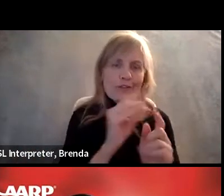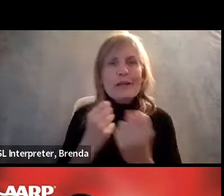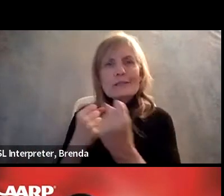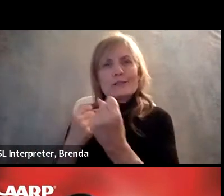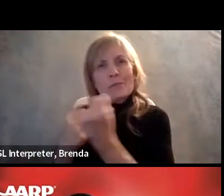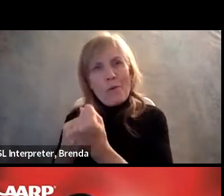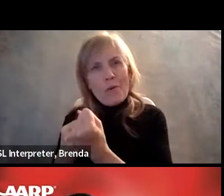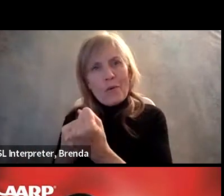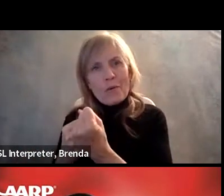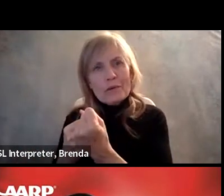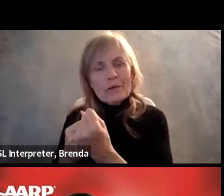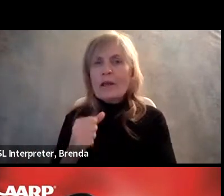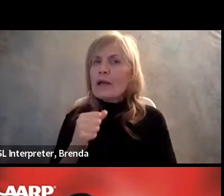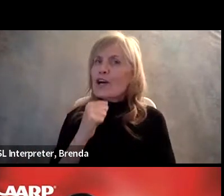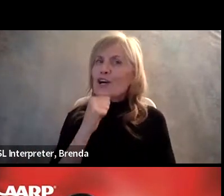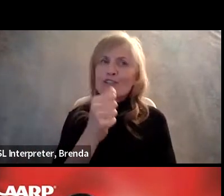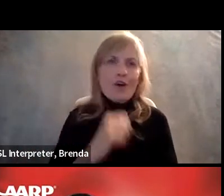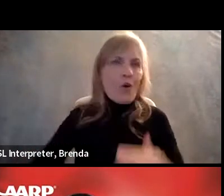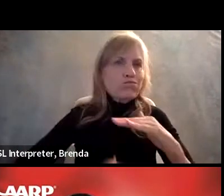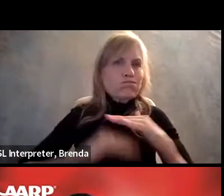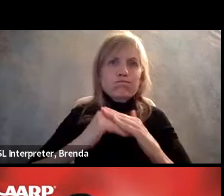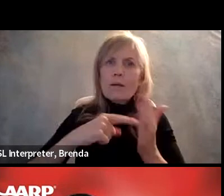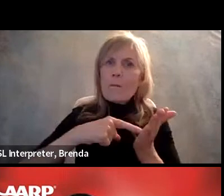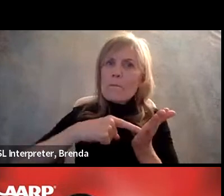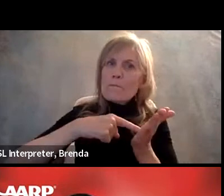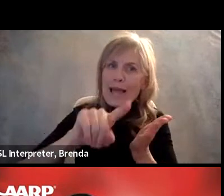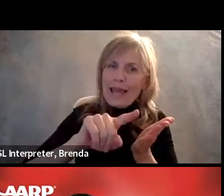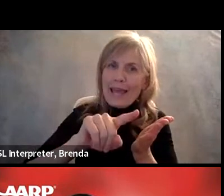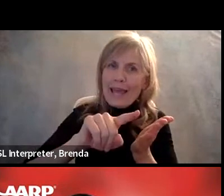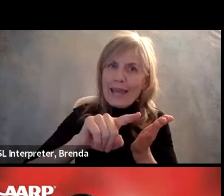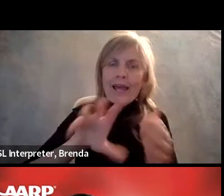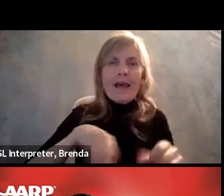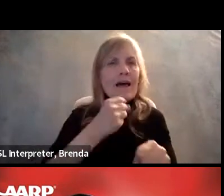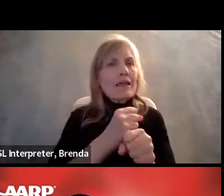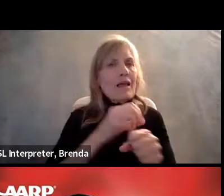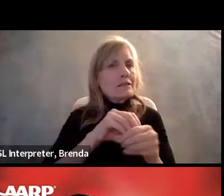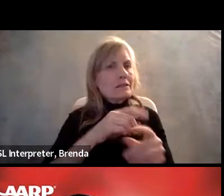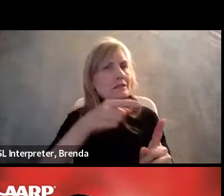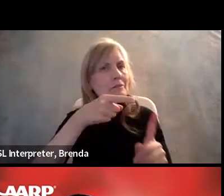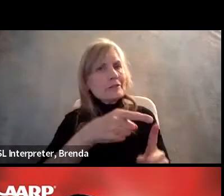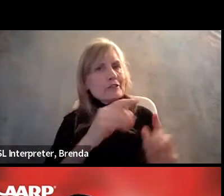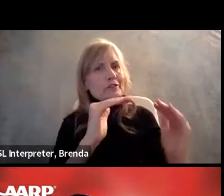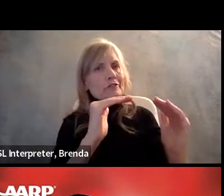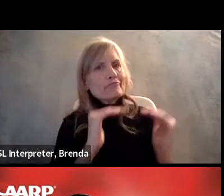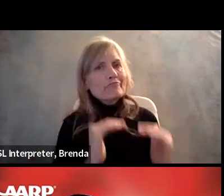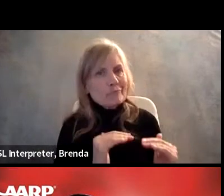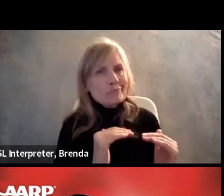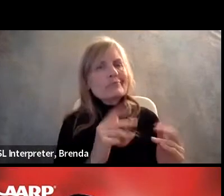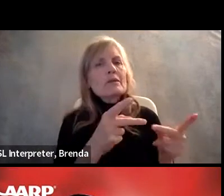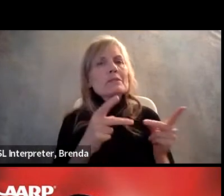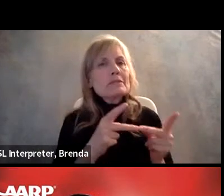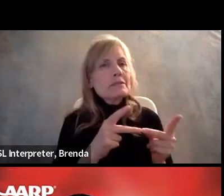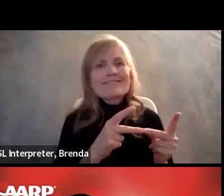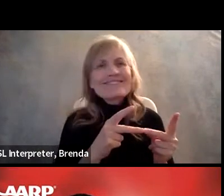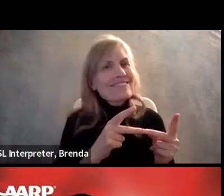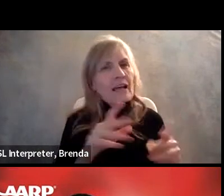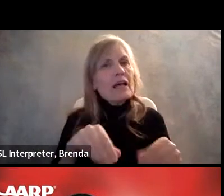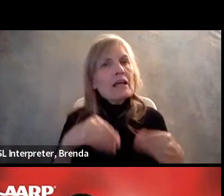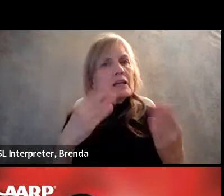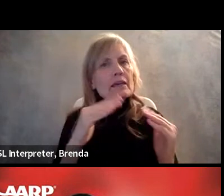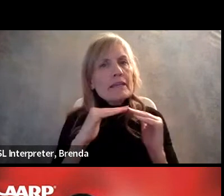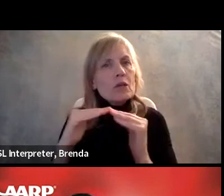that keep them locked into certain positions, but give them opportunity to grow and be a part of your company.